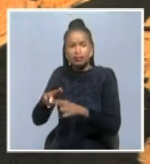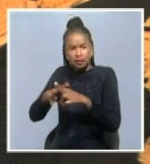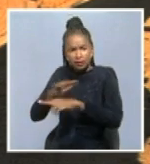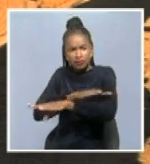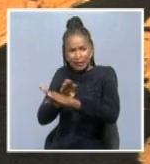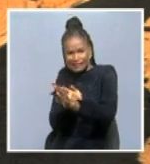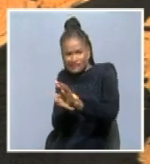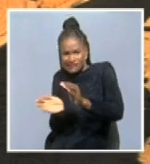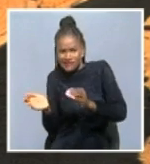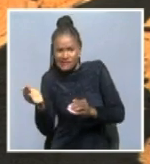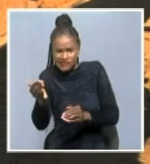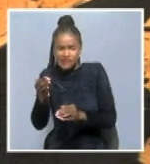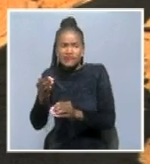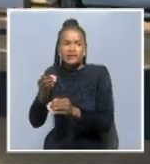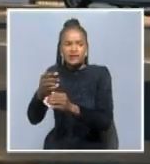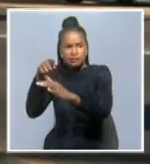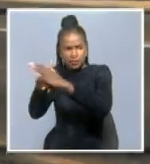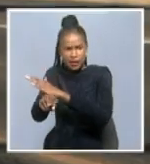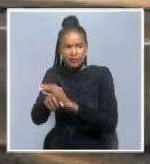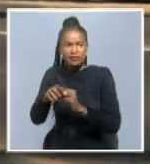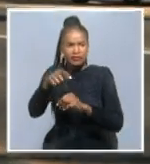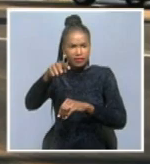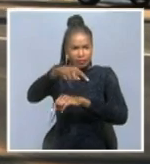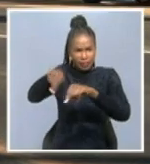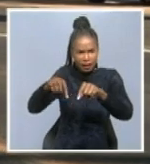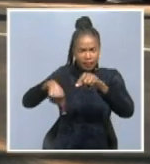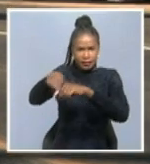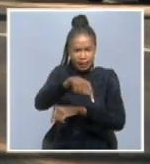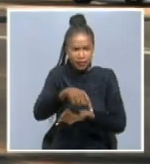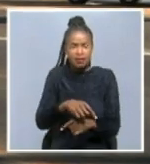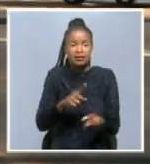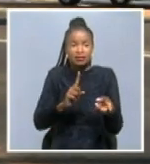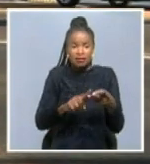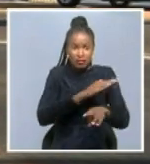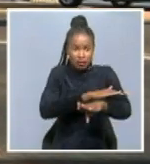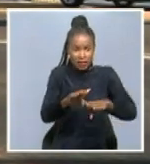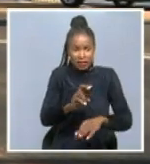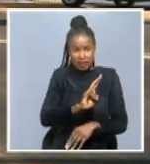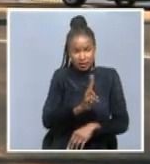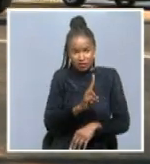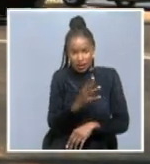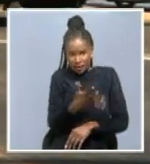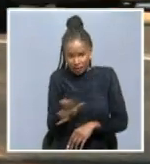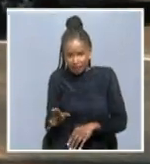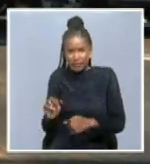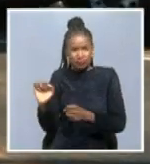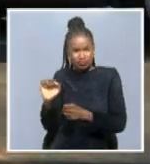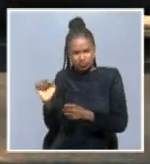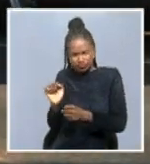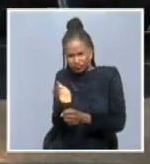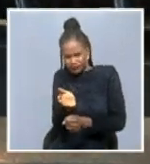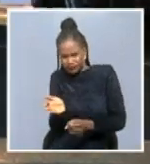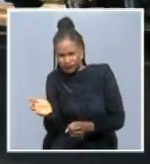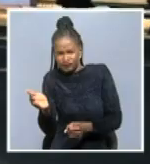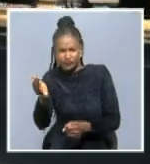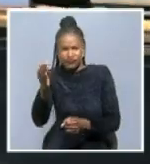using the road along the beach from Handy's Bay. And what we have done